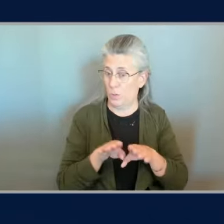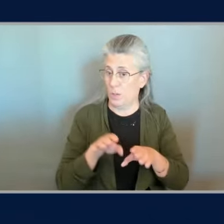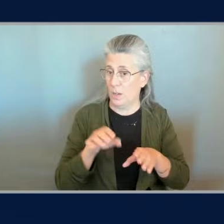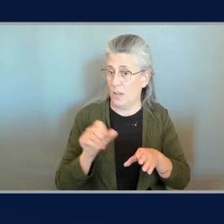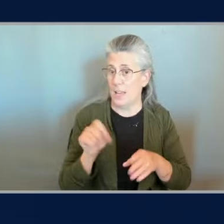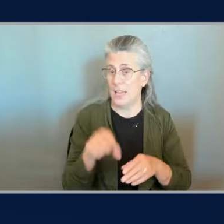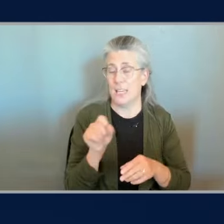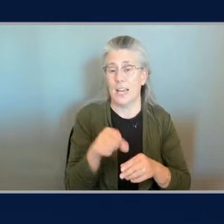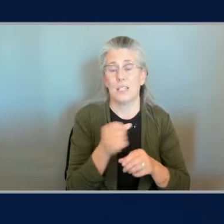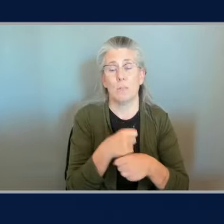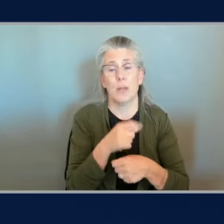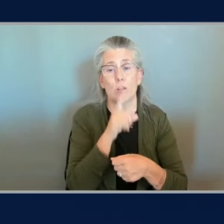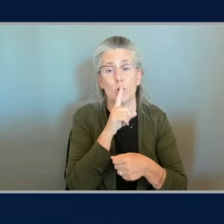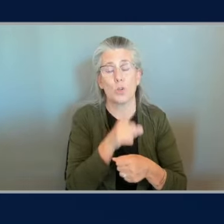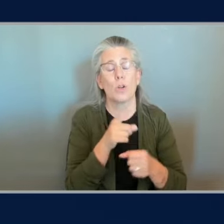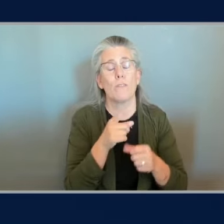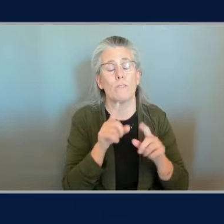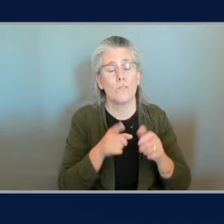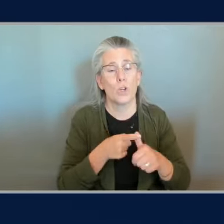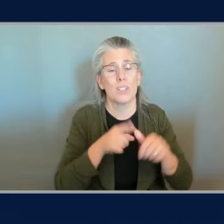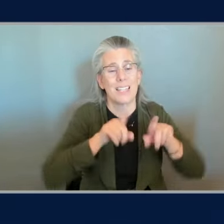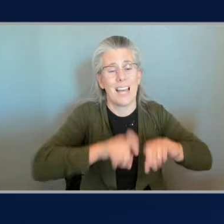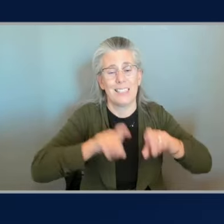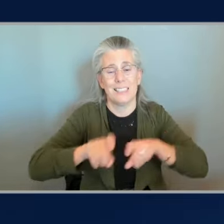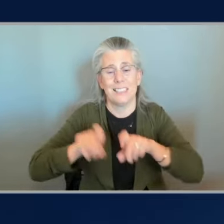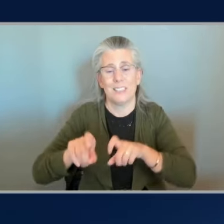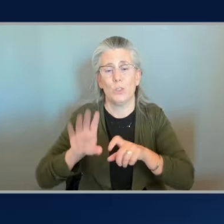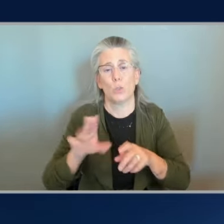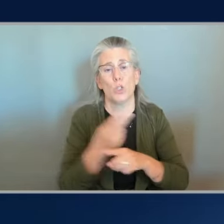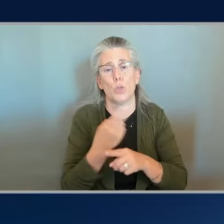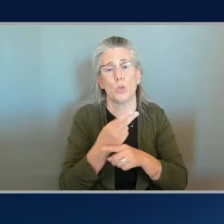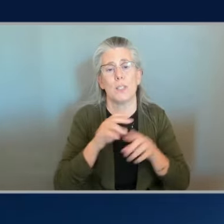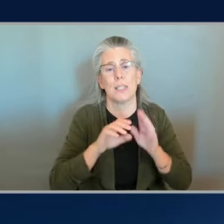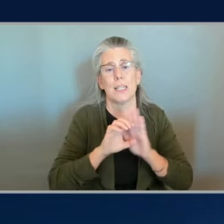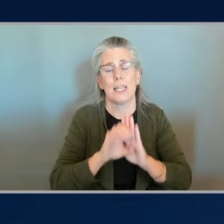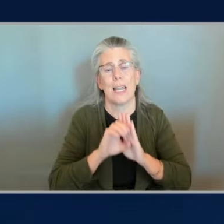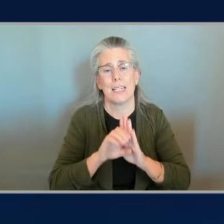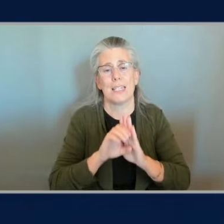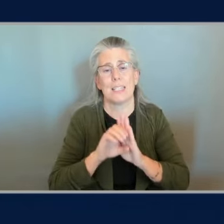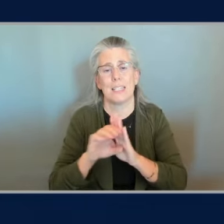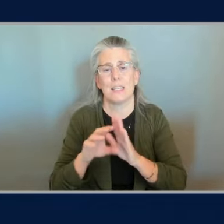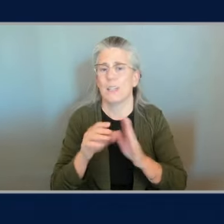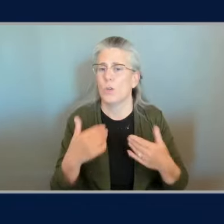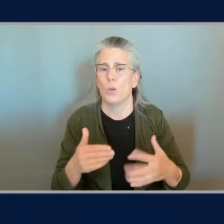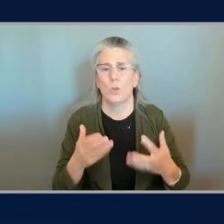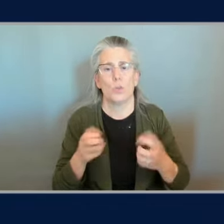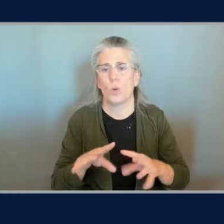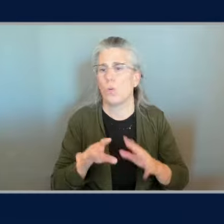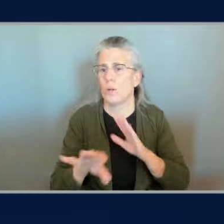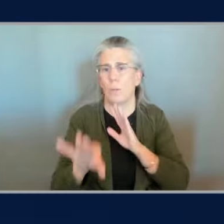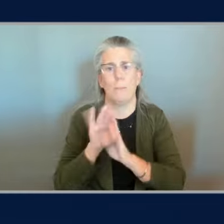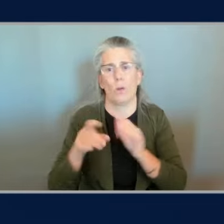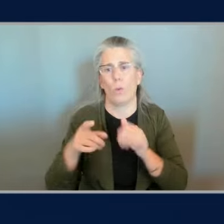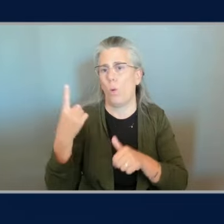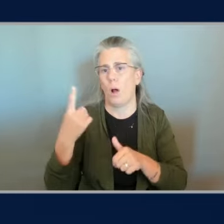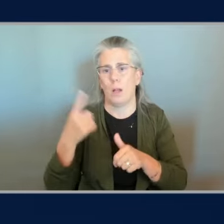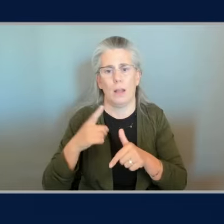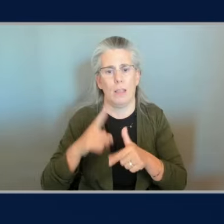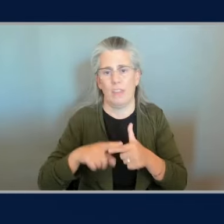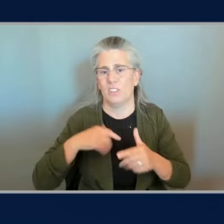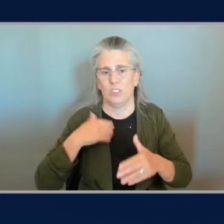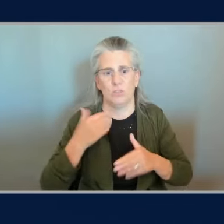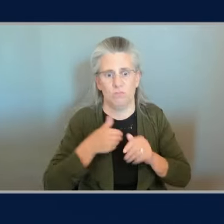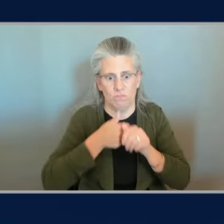don't commit to one model or one piece of technology i've talked to so many companies that have done significant volume of